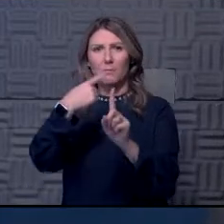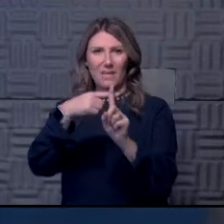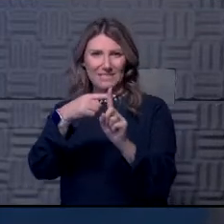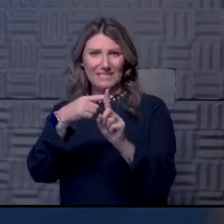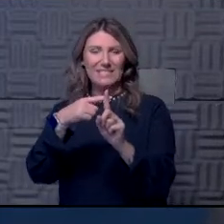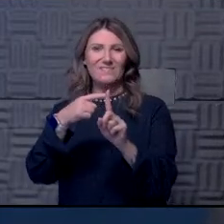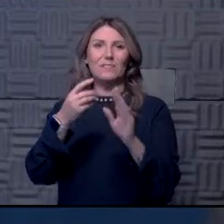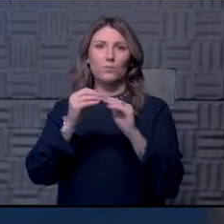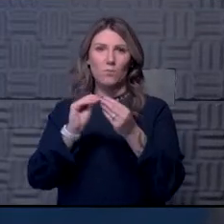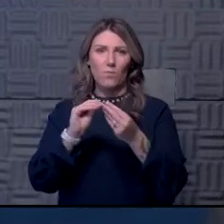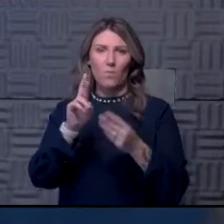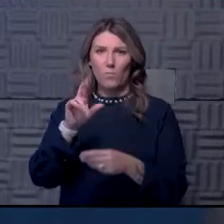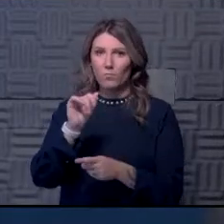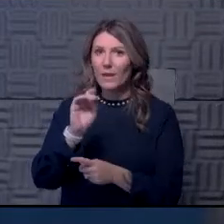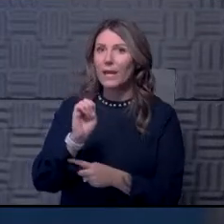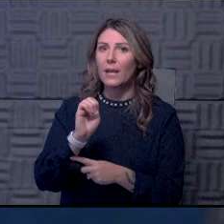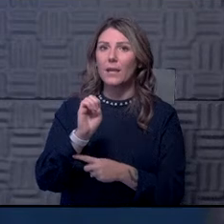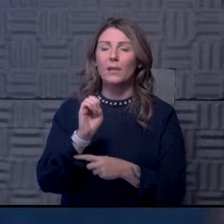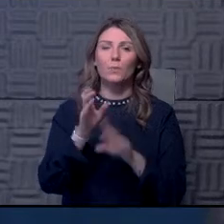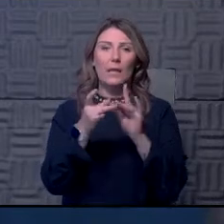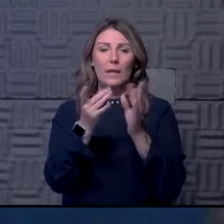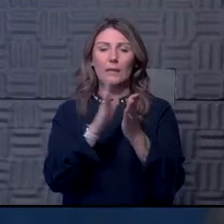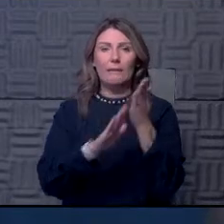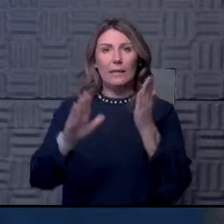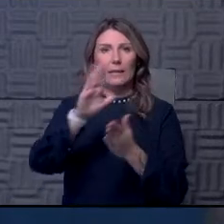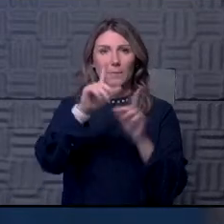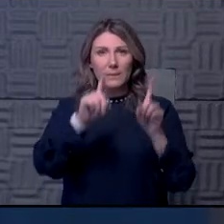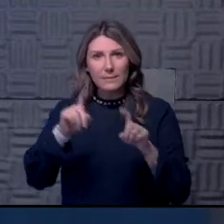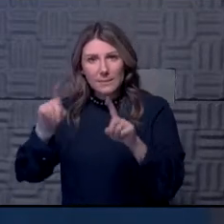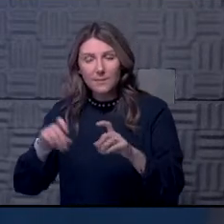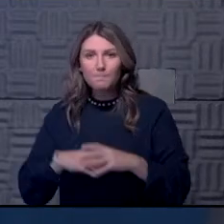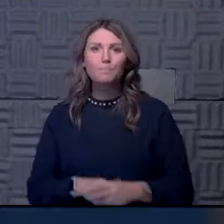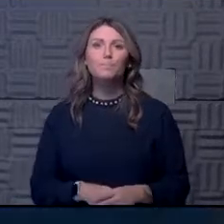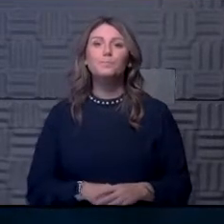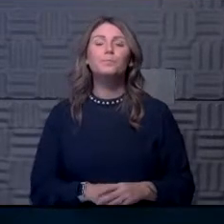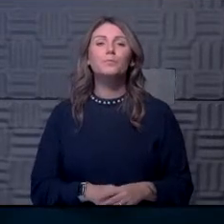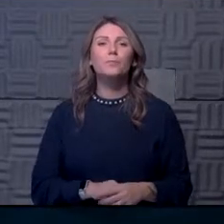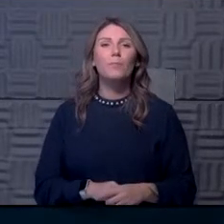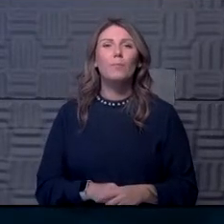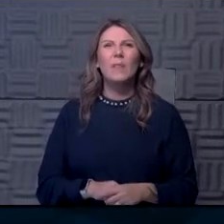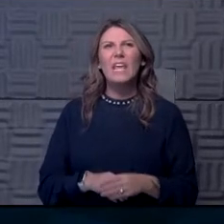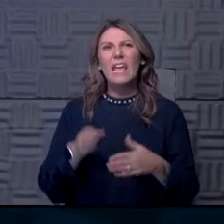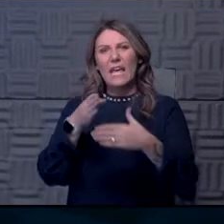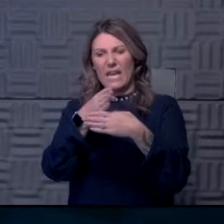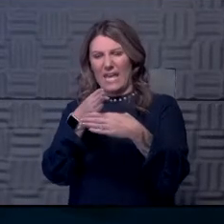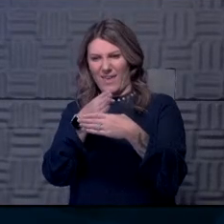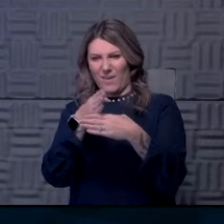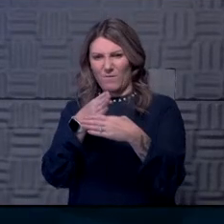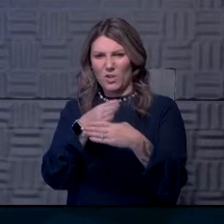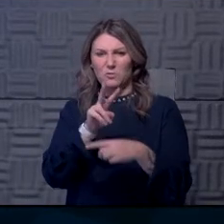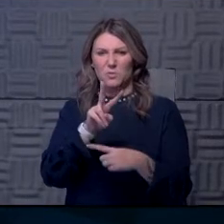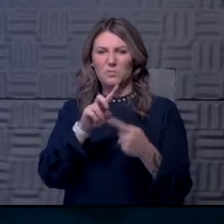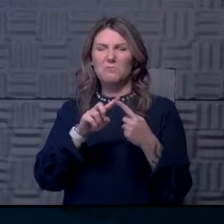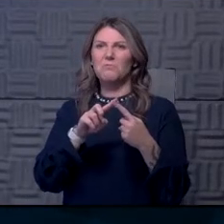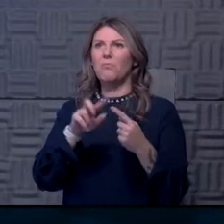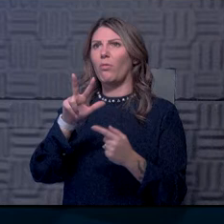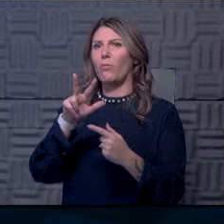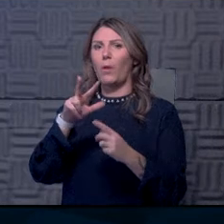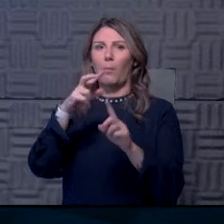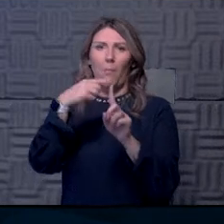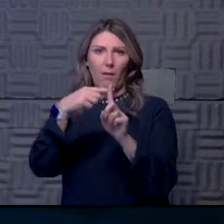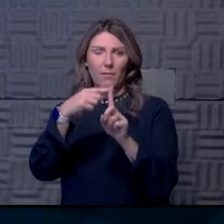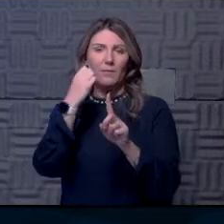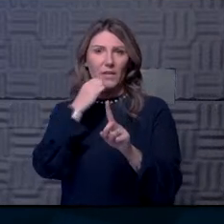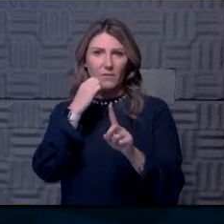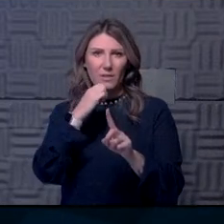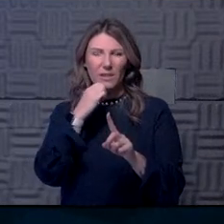for the campus testing activity. Uh, we're averaging around two to three positives a day, uh, over the